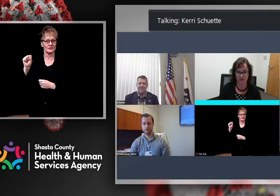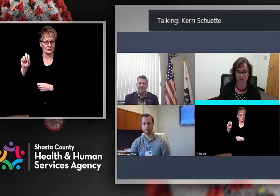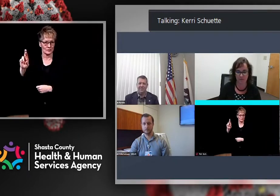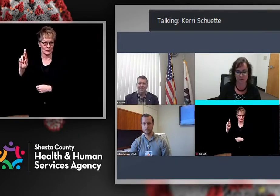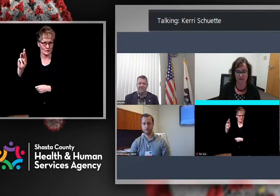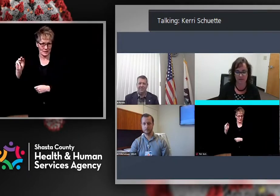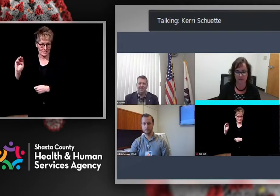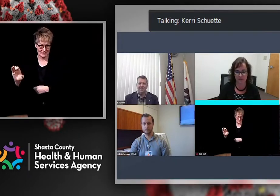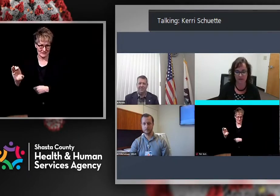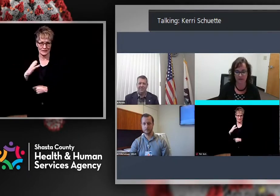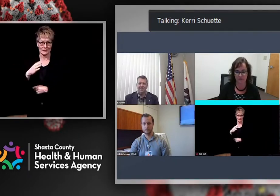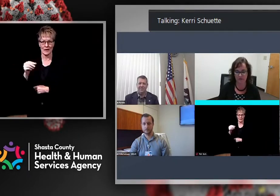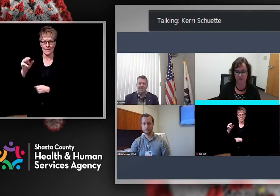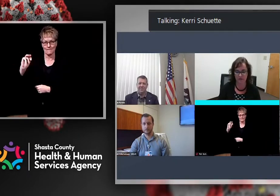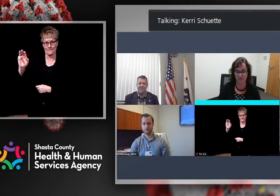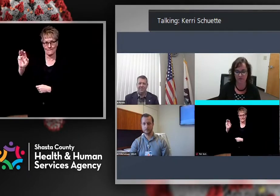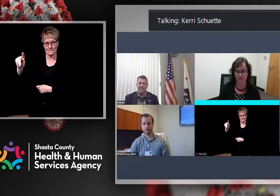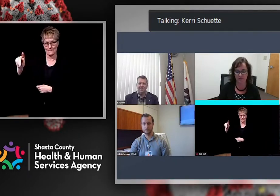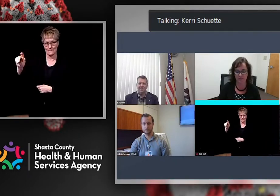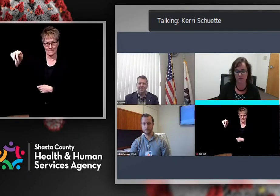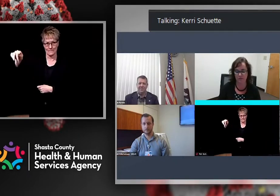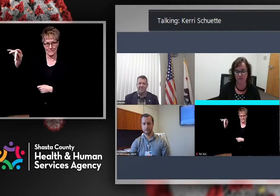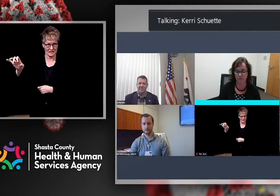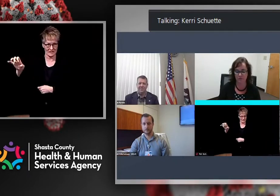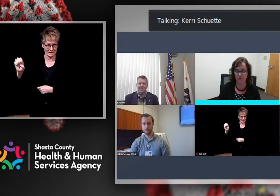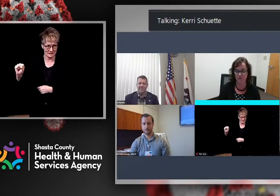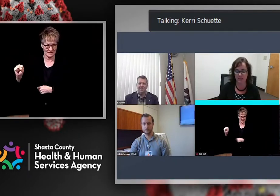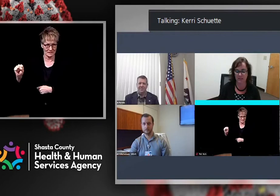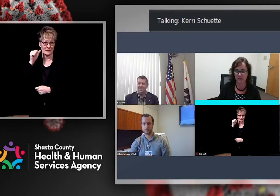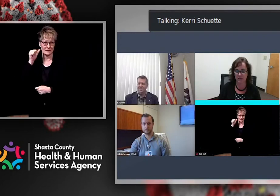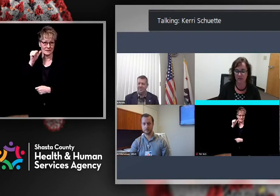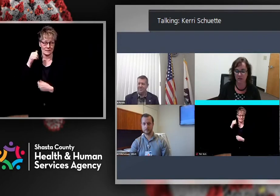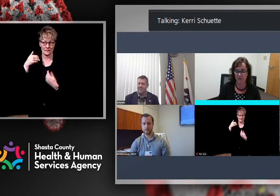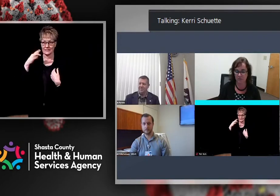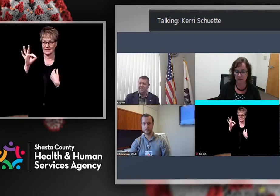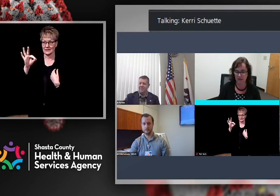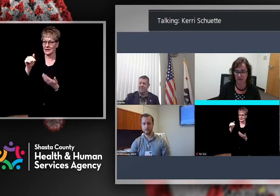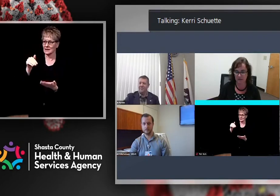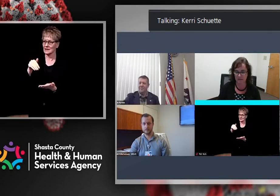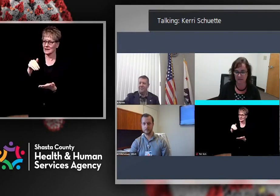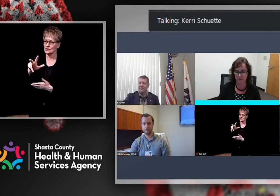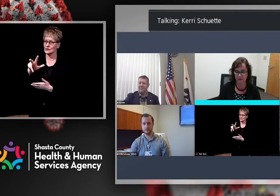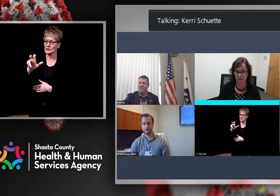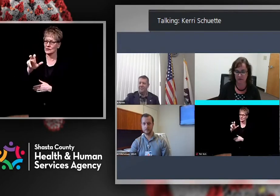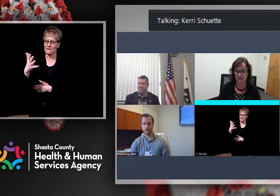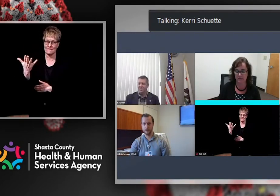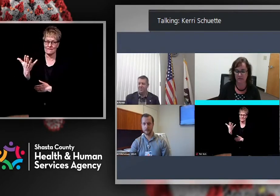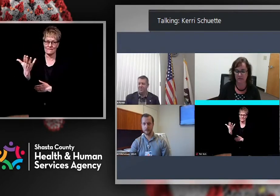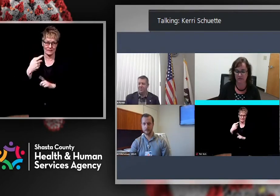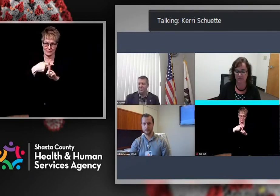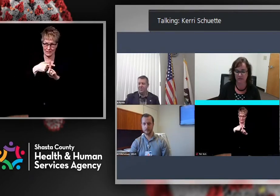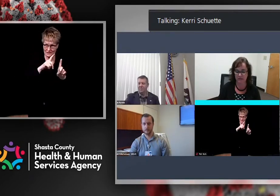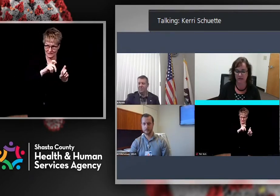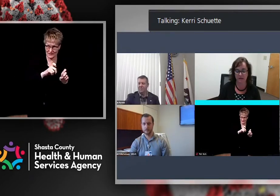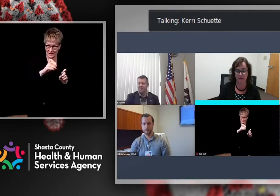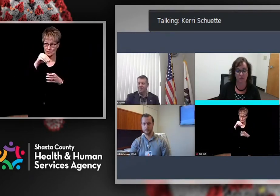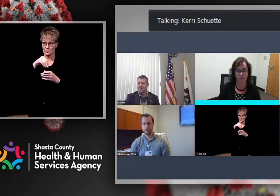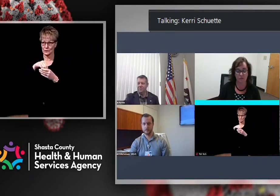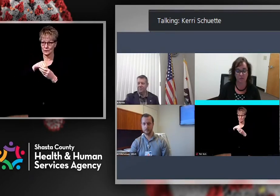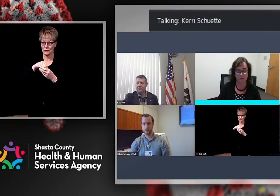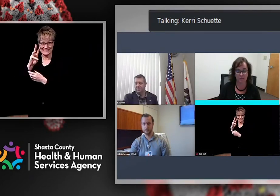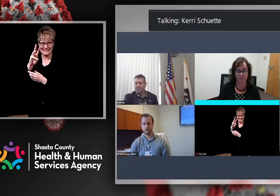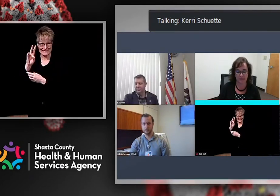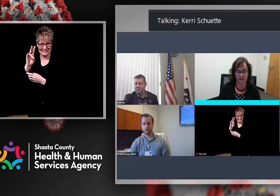start with the numbers. As of yesterday, we have 9,315 confirmed cases, including 67 from Sunday and